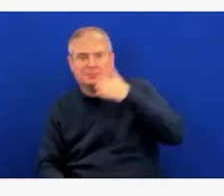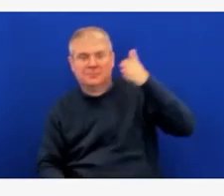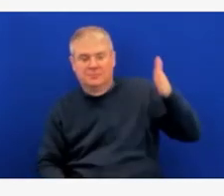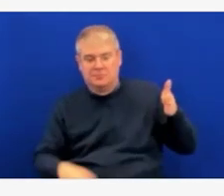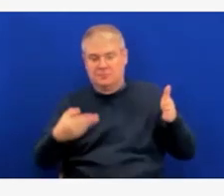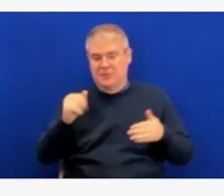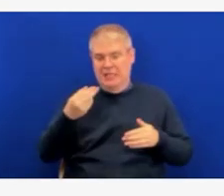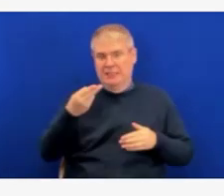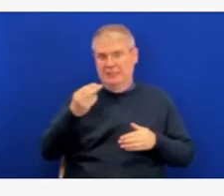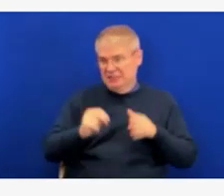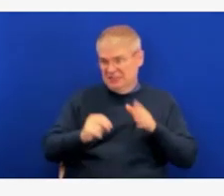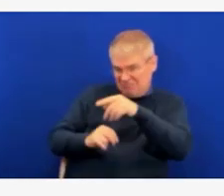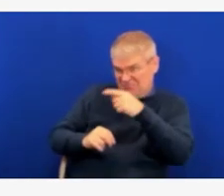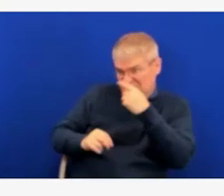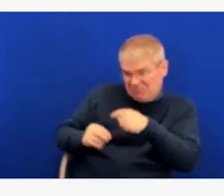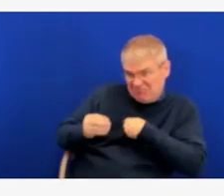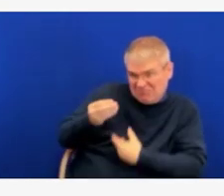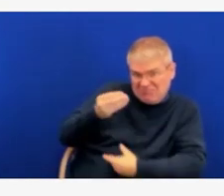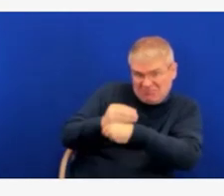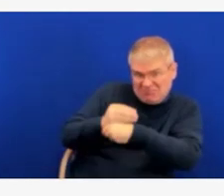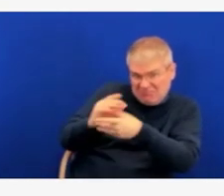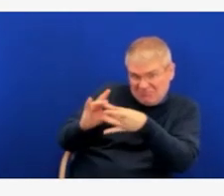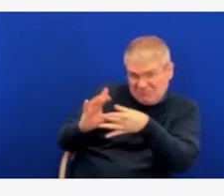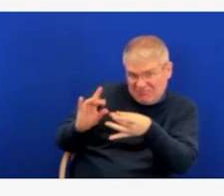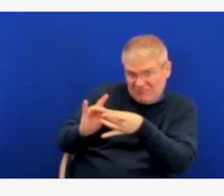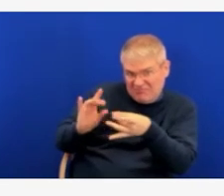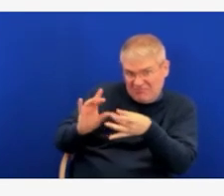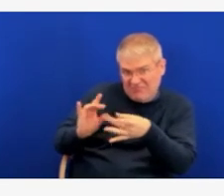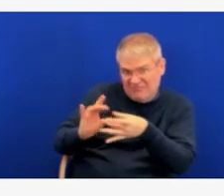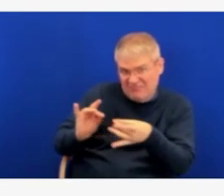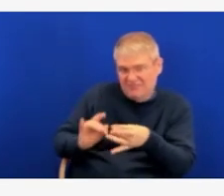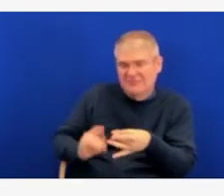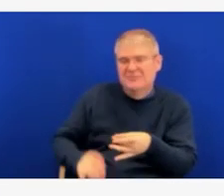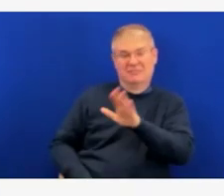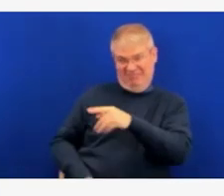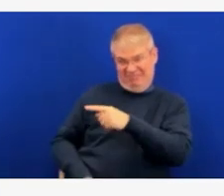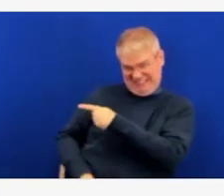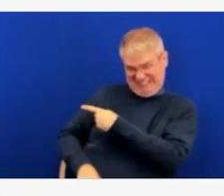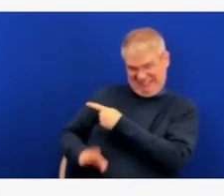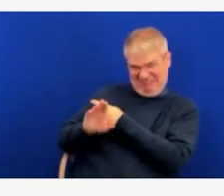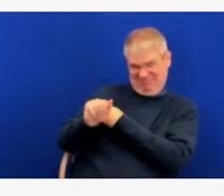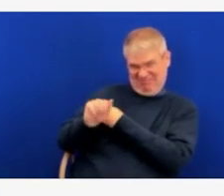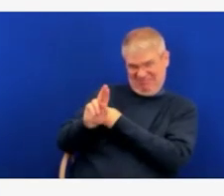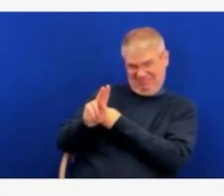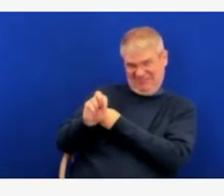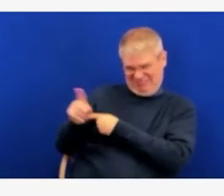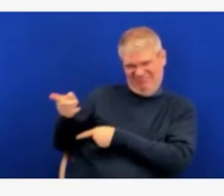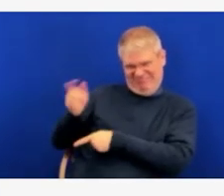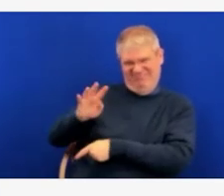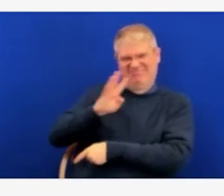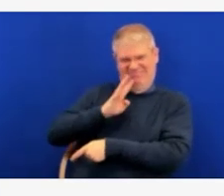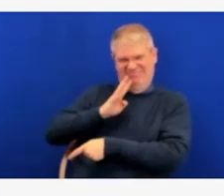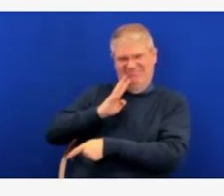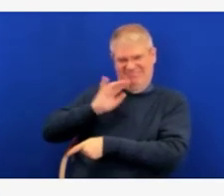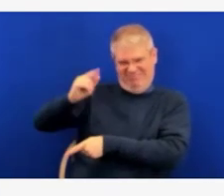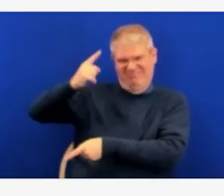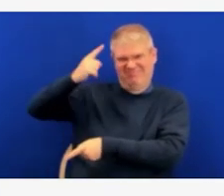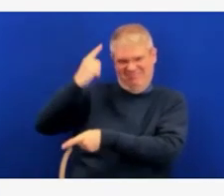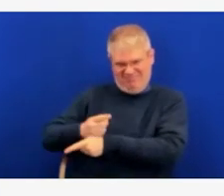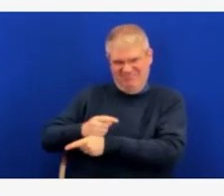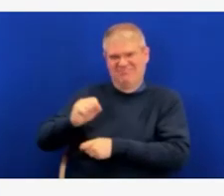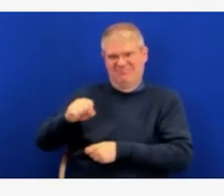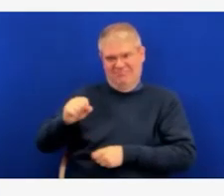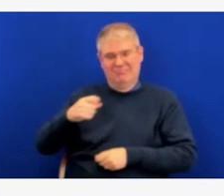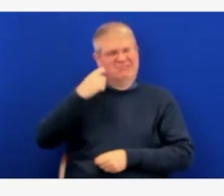Barker. I am listening today to the ACIP meeting, and there's been a lot of discussion, a couple things. One is that the